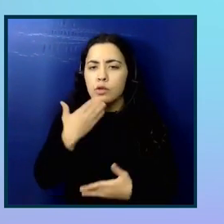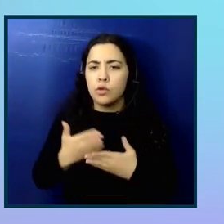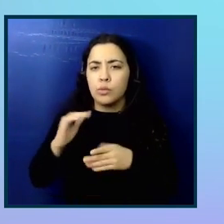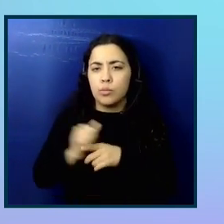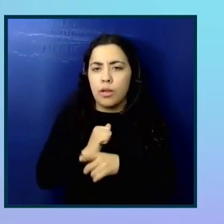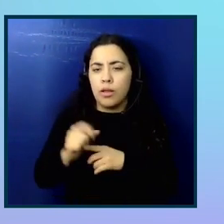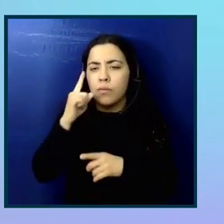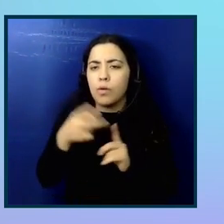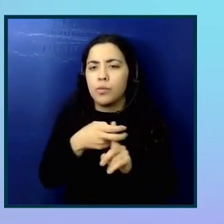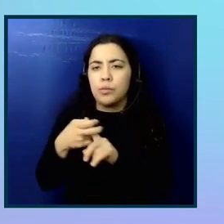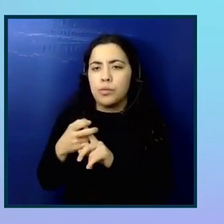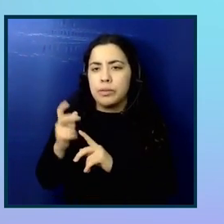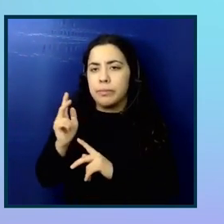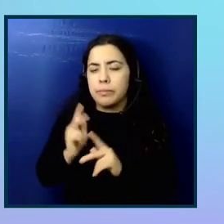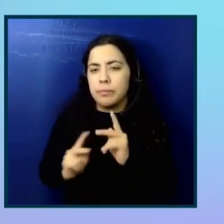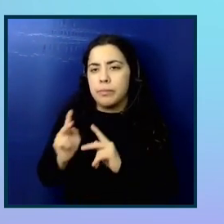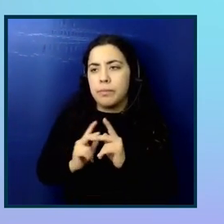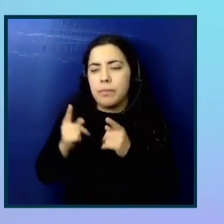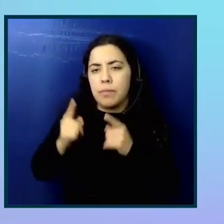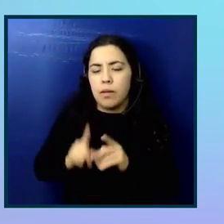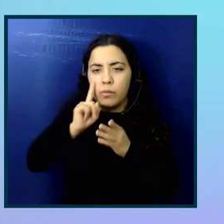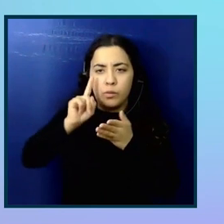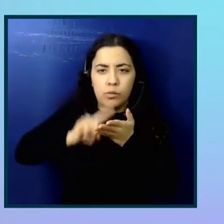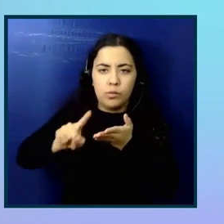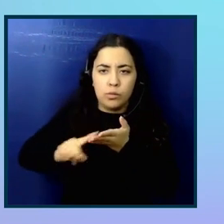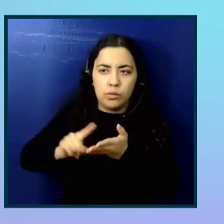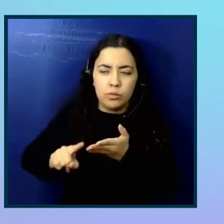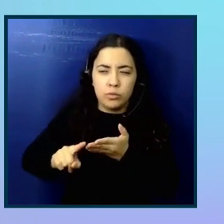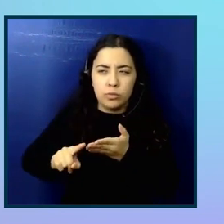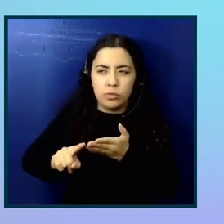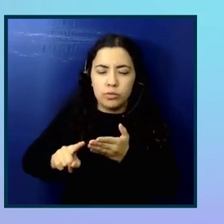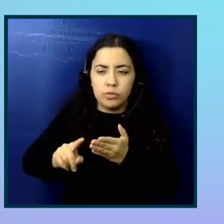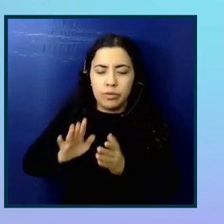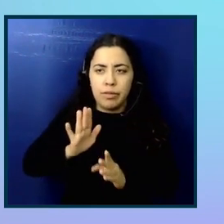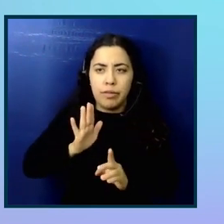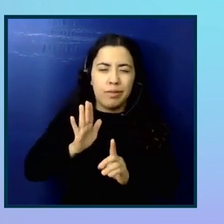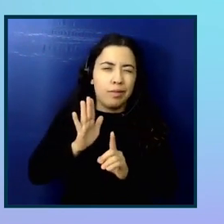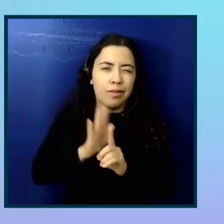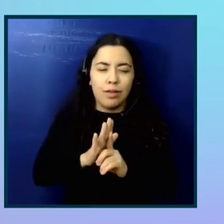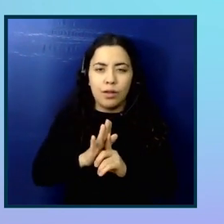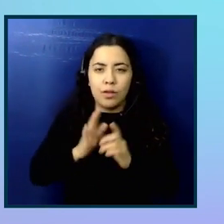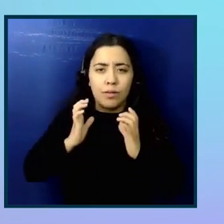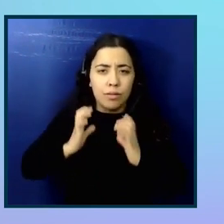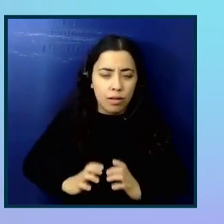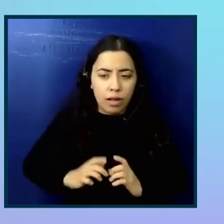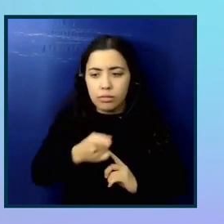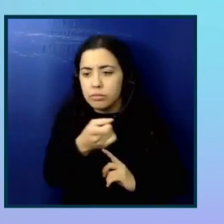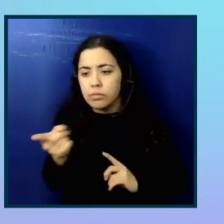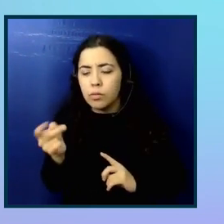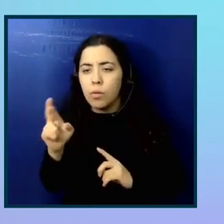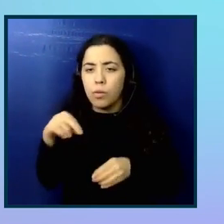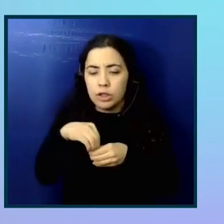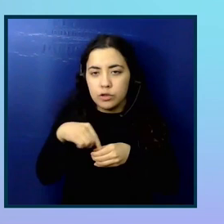for recruitment when research, when they're researching their own clients or internal users?